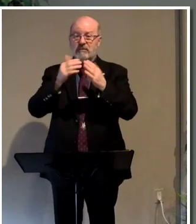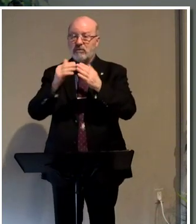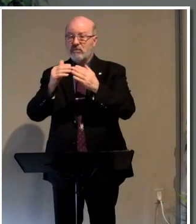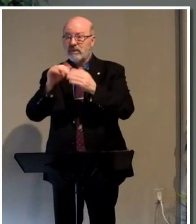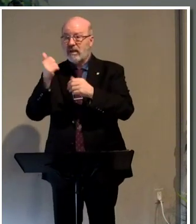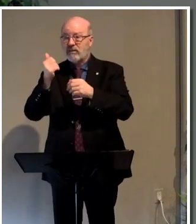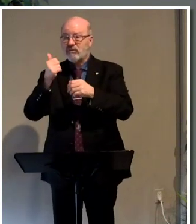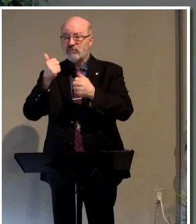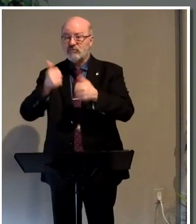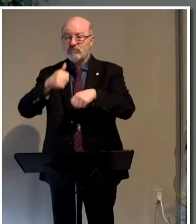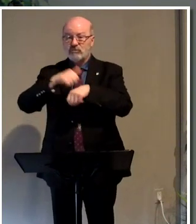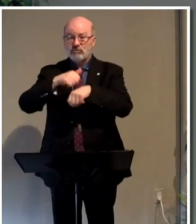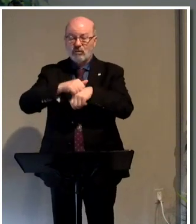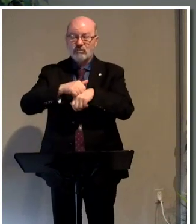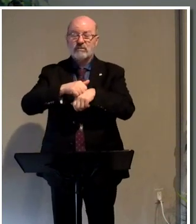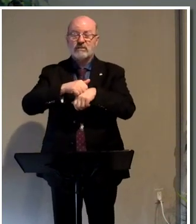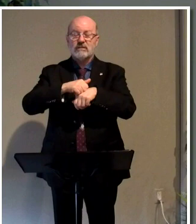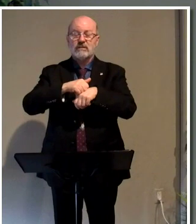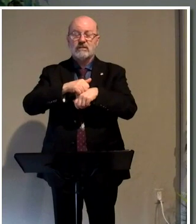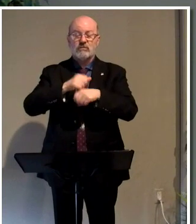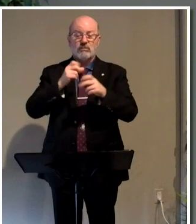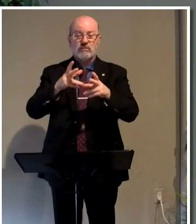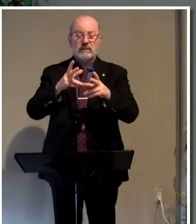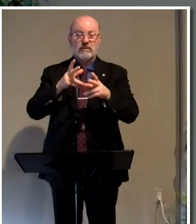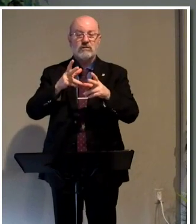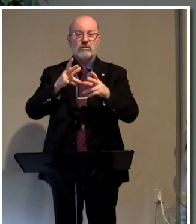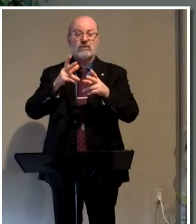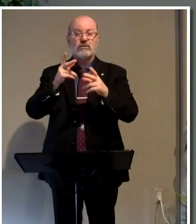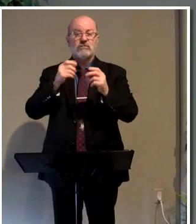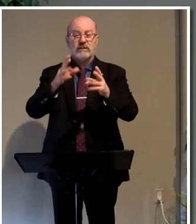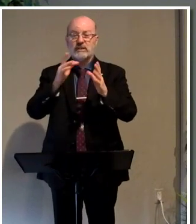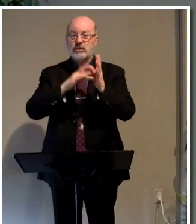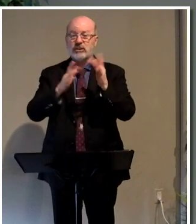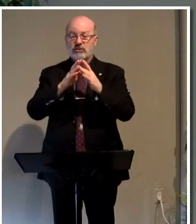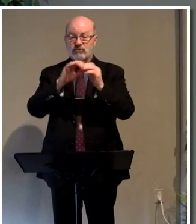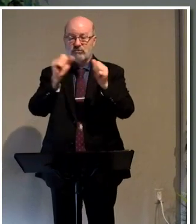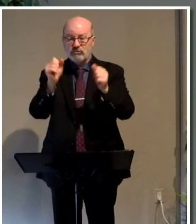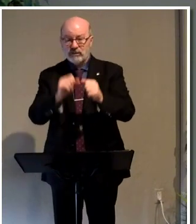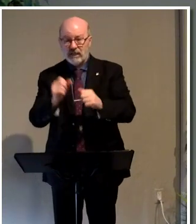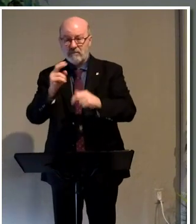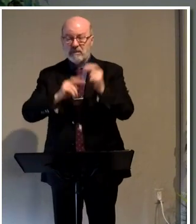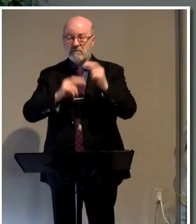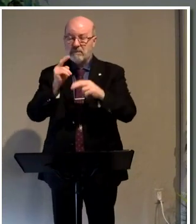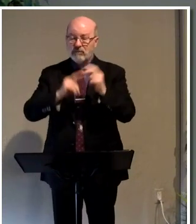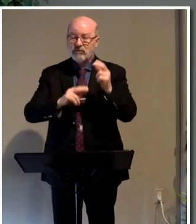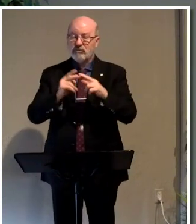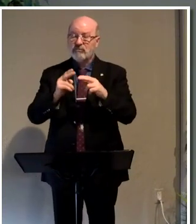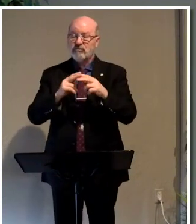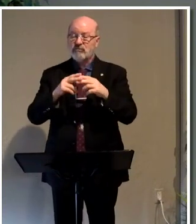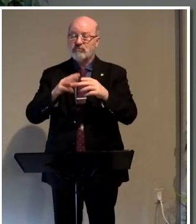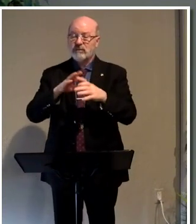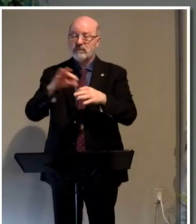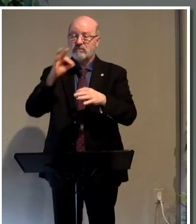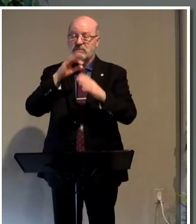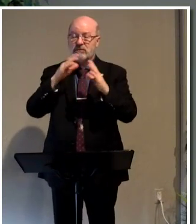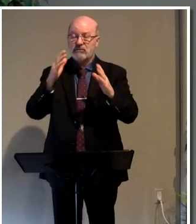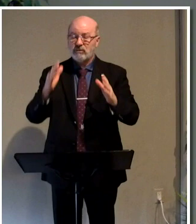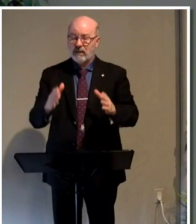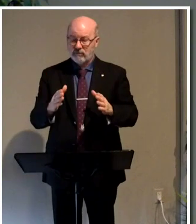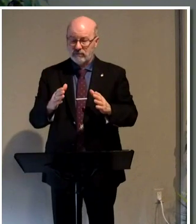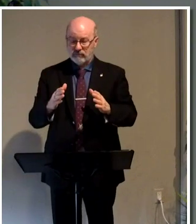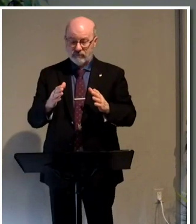living stones where you're allowed. We are allowing Jesus to shape you and build you into a spiritual house.